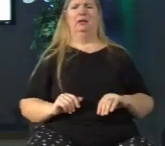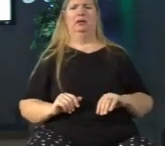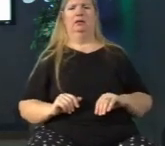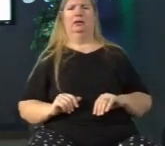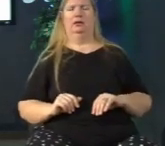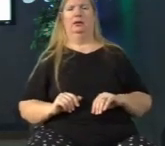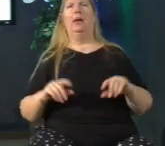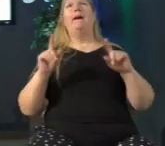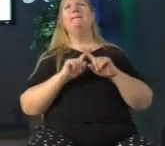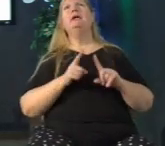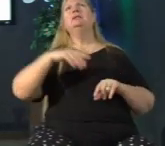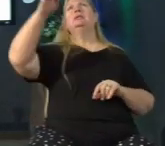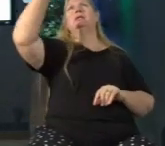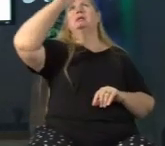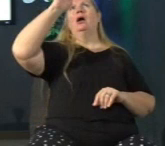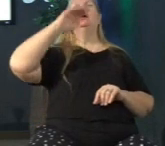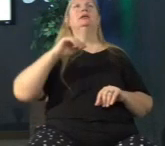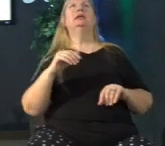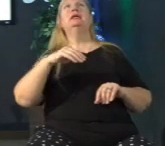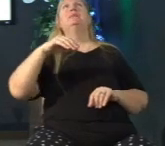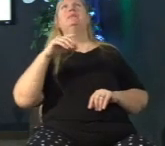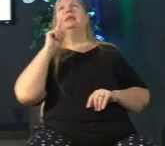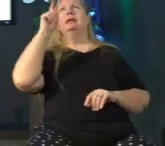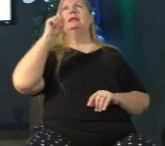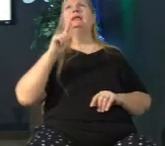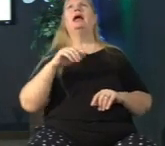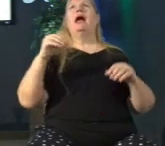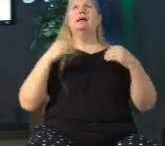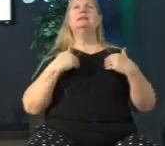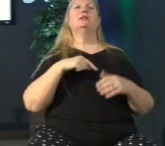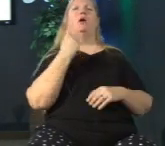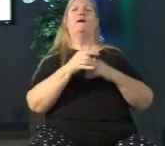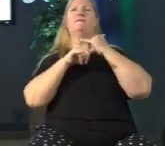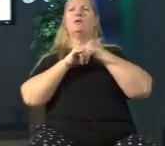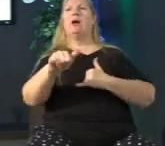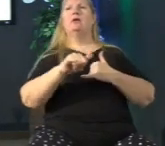but God is a God of eternity he sees the big picture